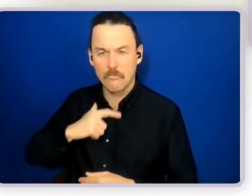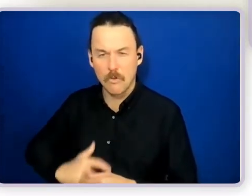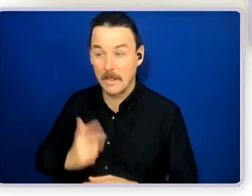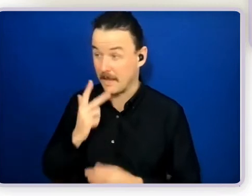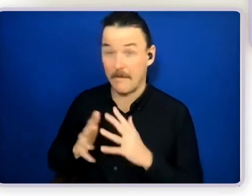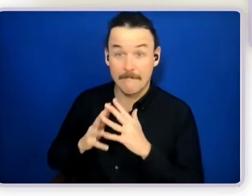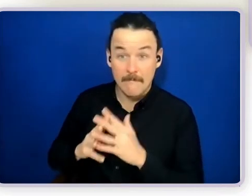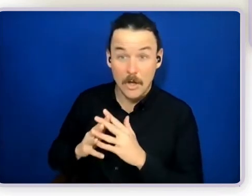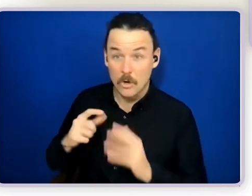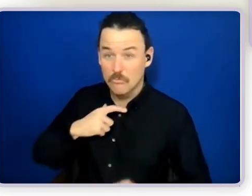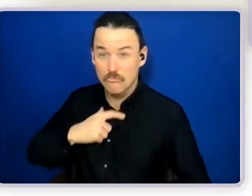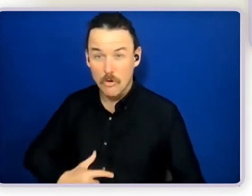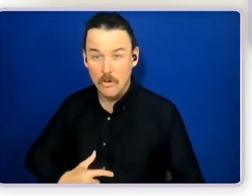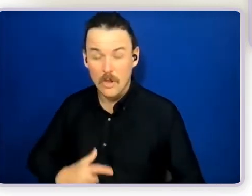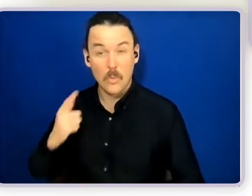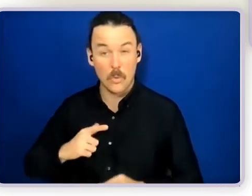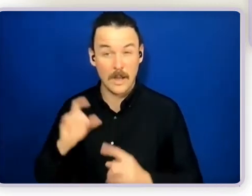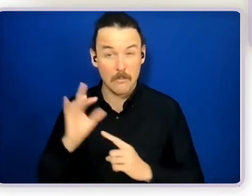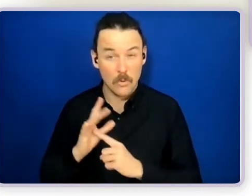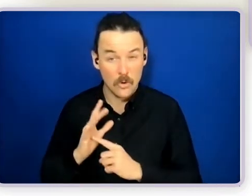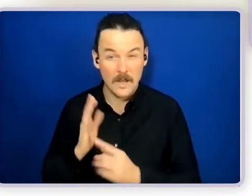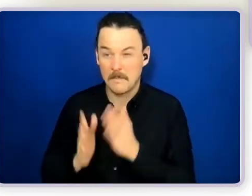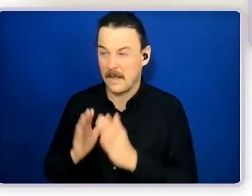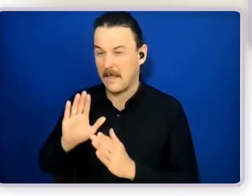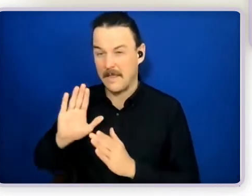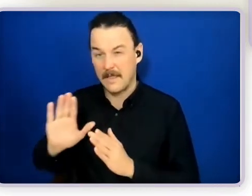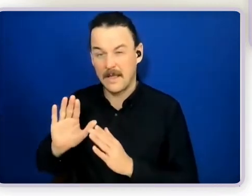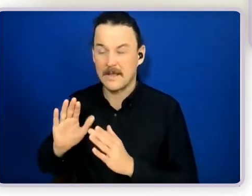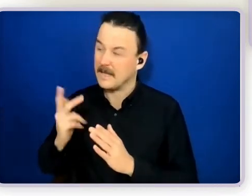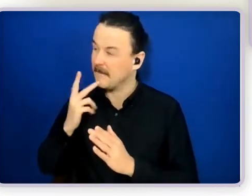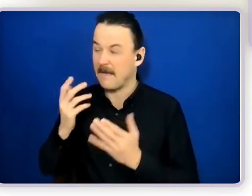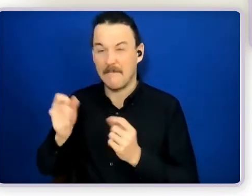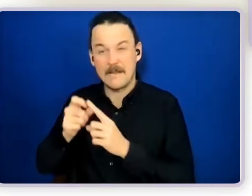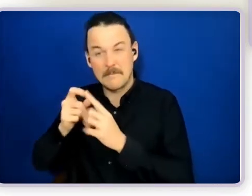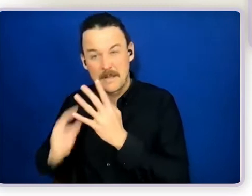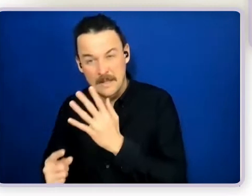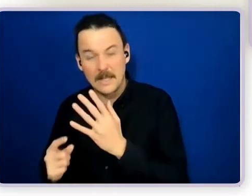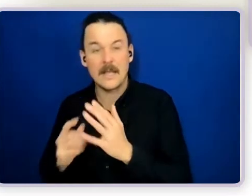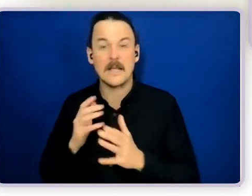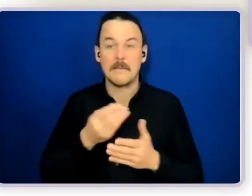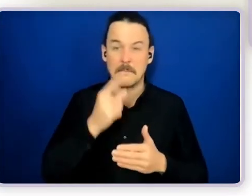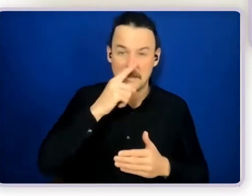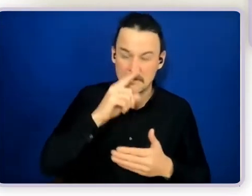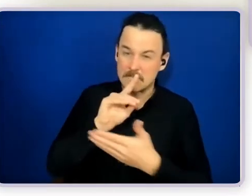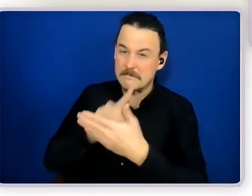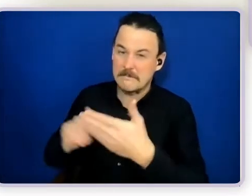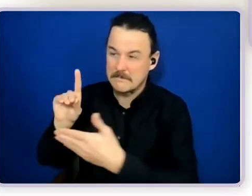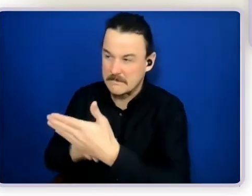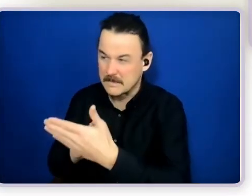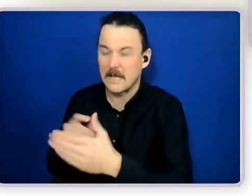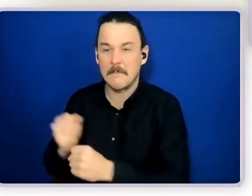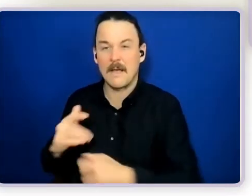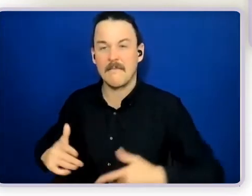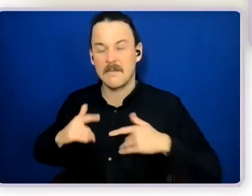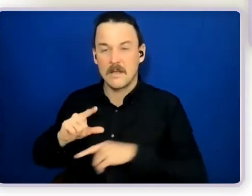counter some of the negative impact that discrimination and things like that have on the life of a person and the wounding that can